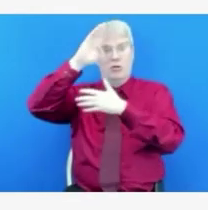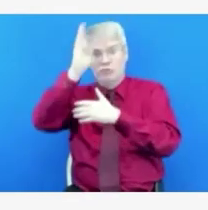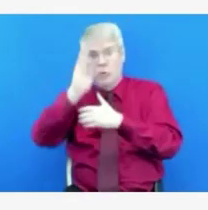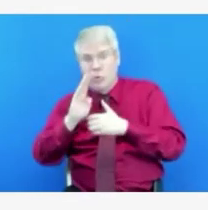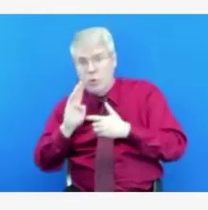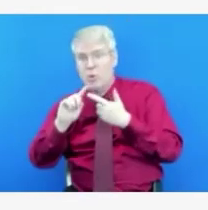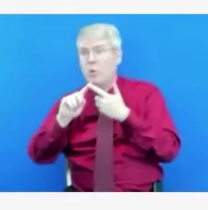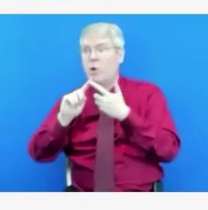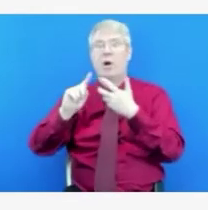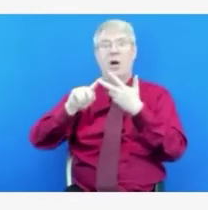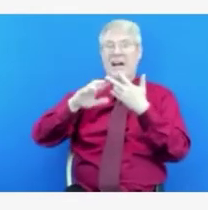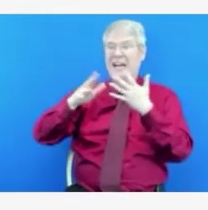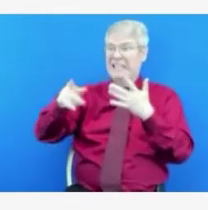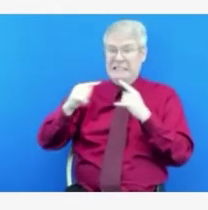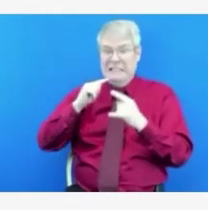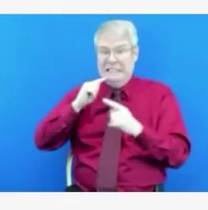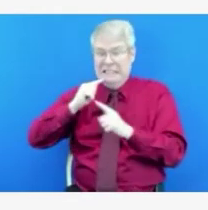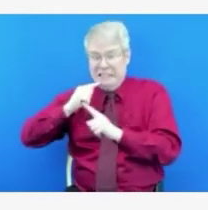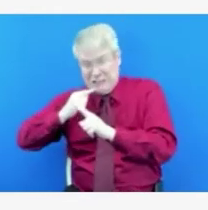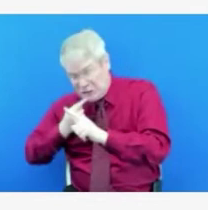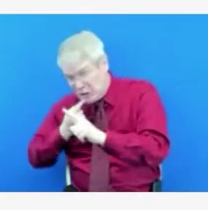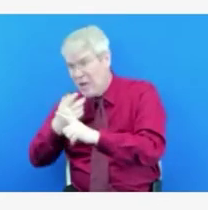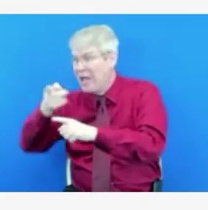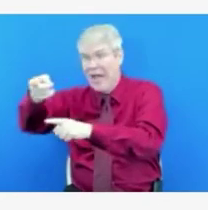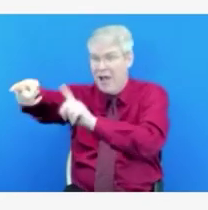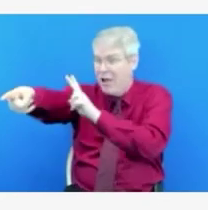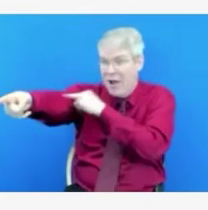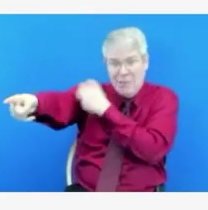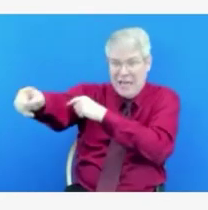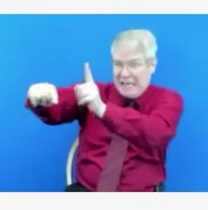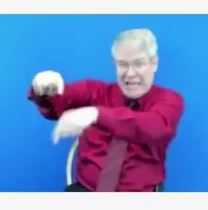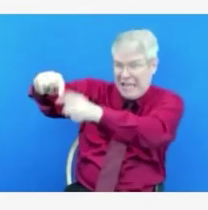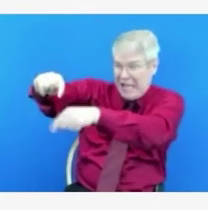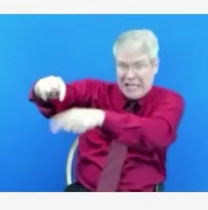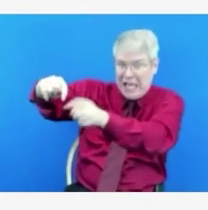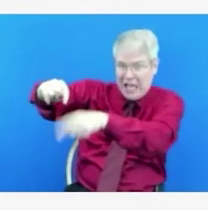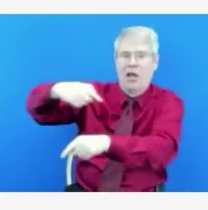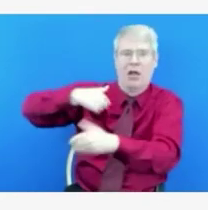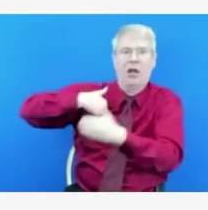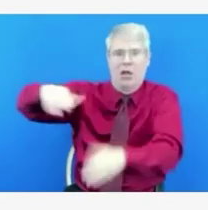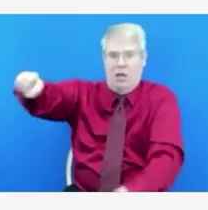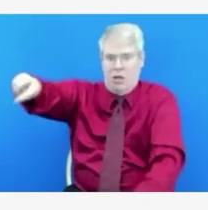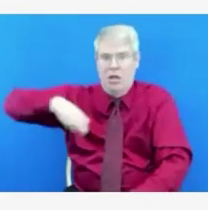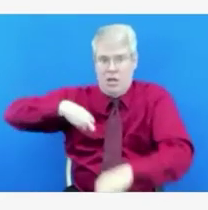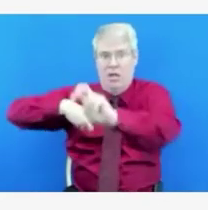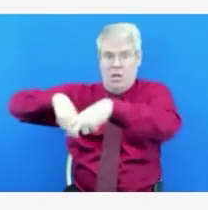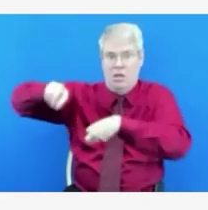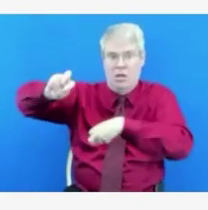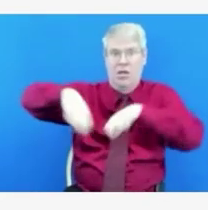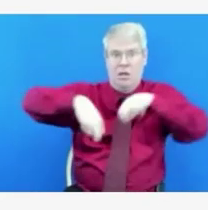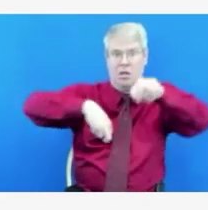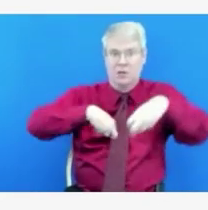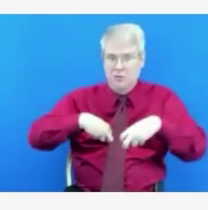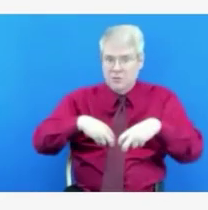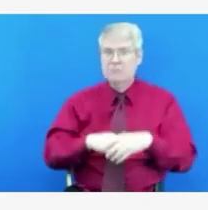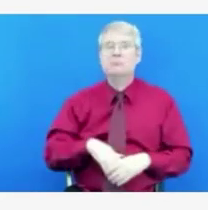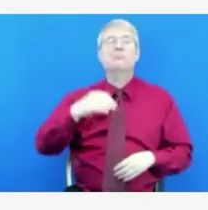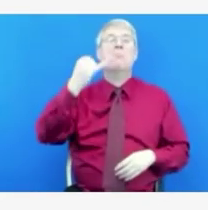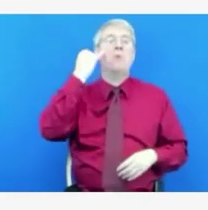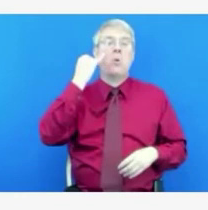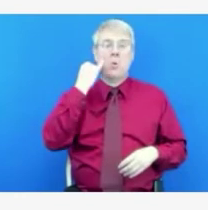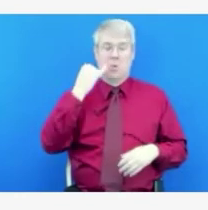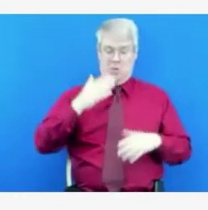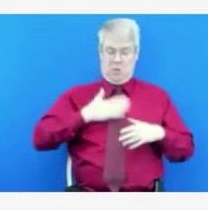all but medically necessary time sensitive procedures. And we're worried because patients are clearly